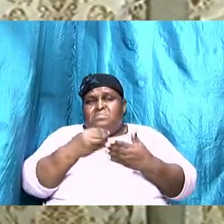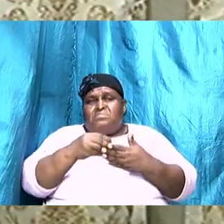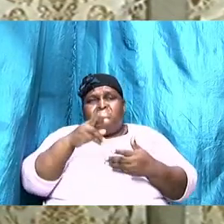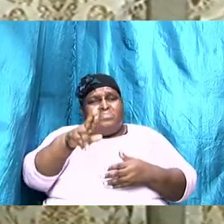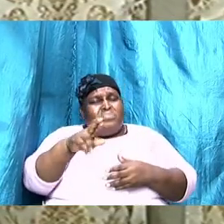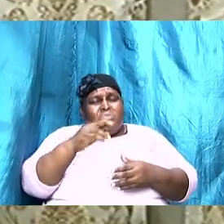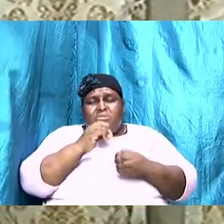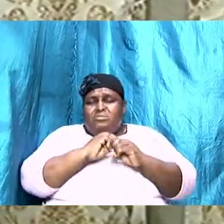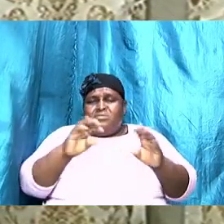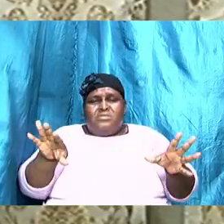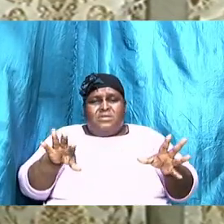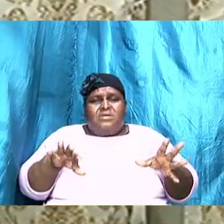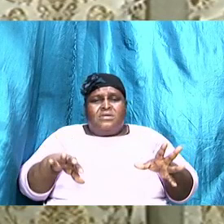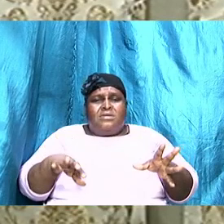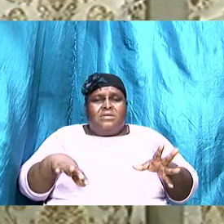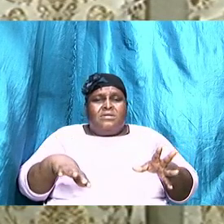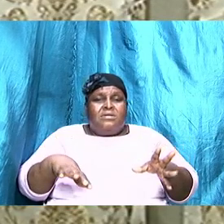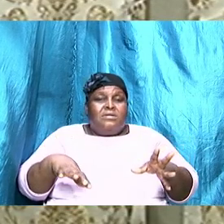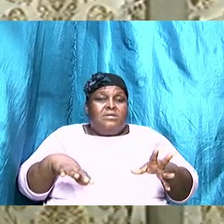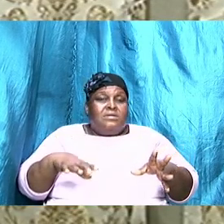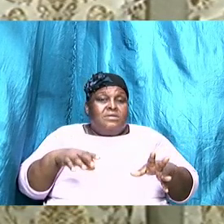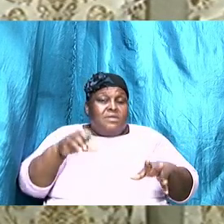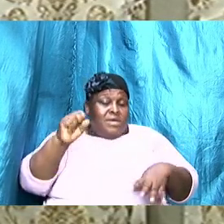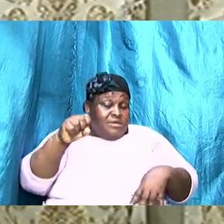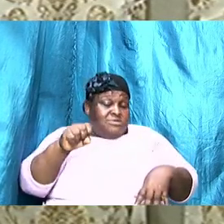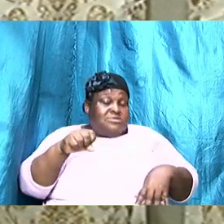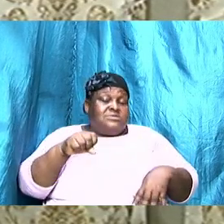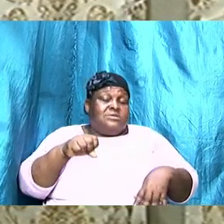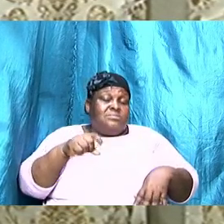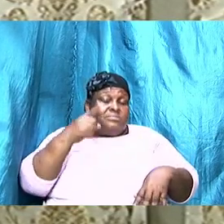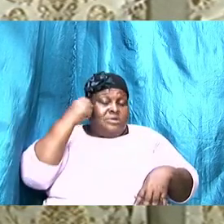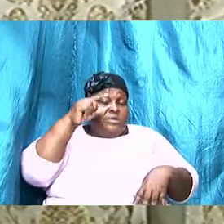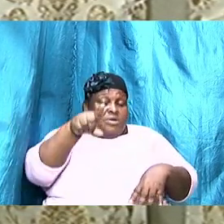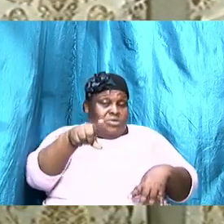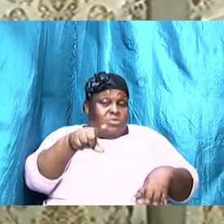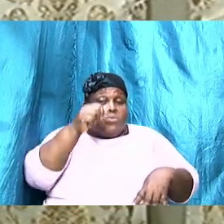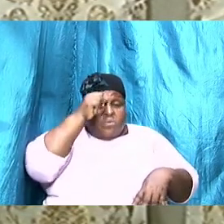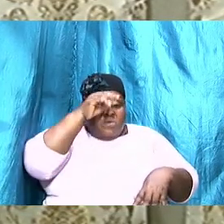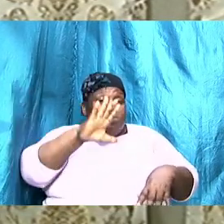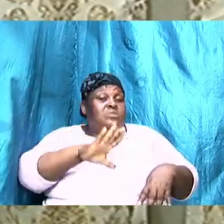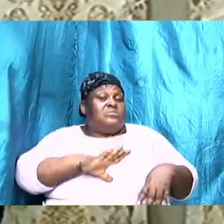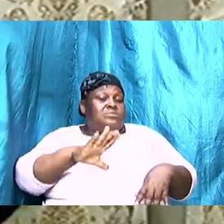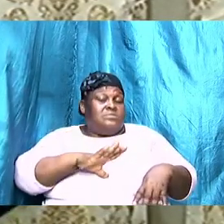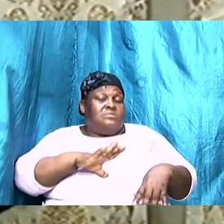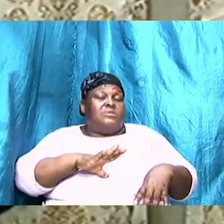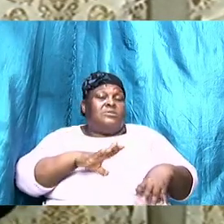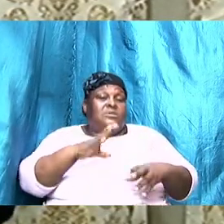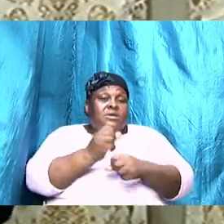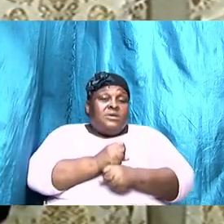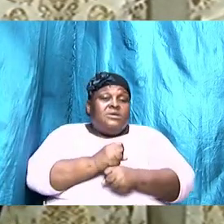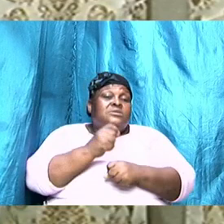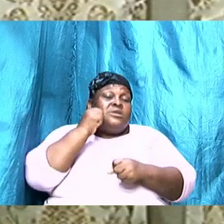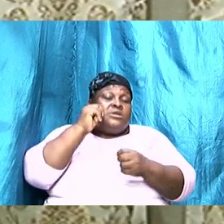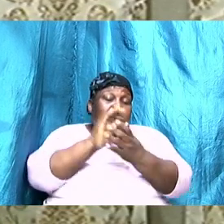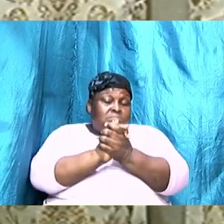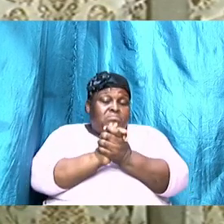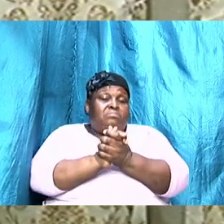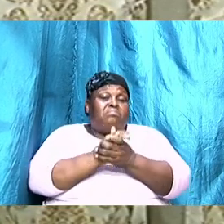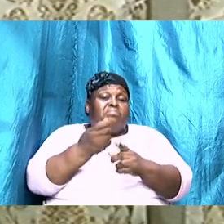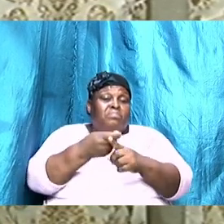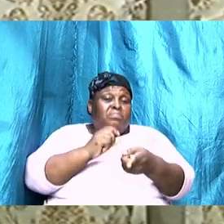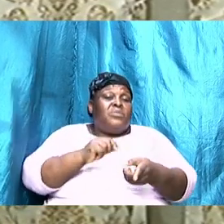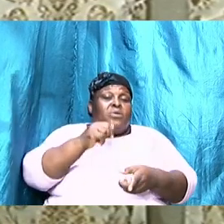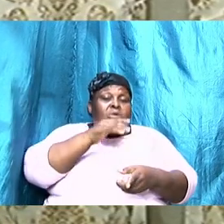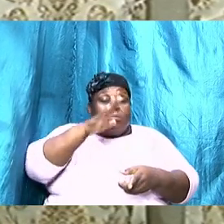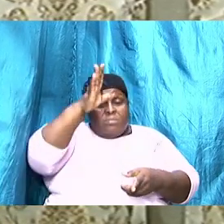because you took her from her source and although she is generating money there is something that